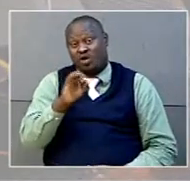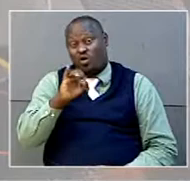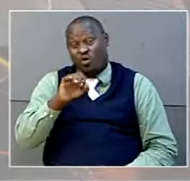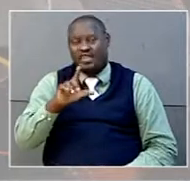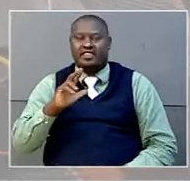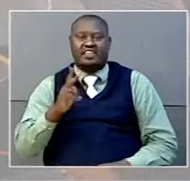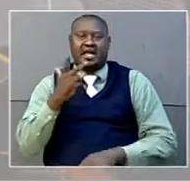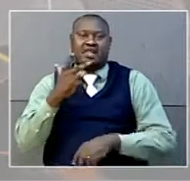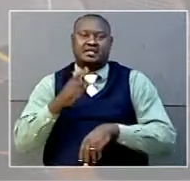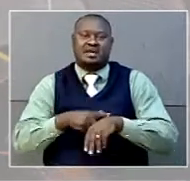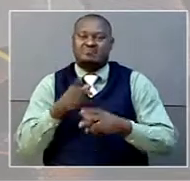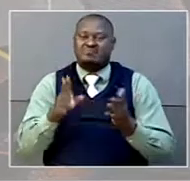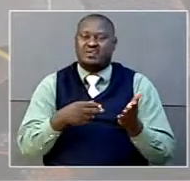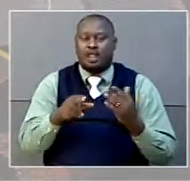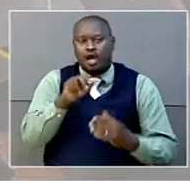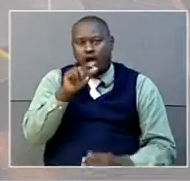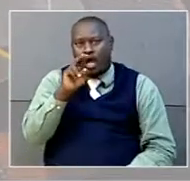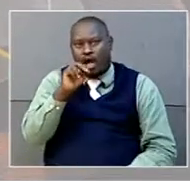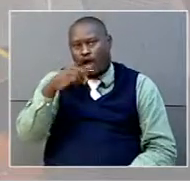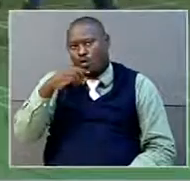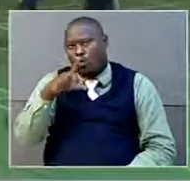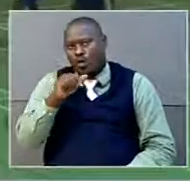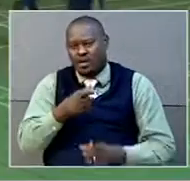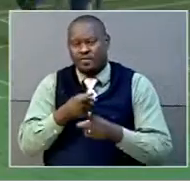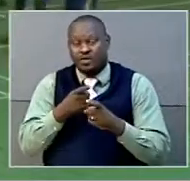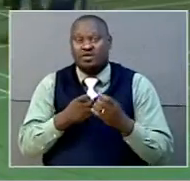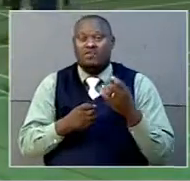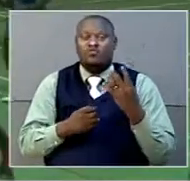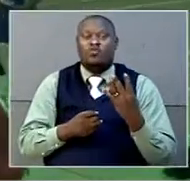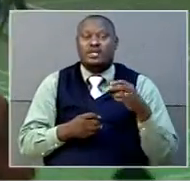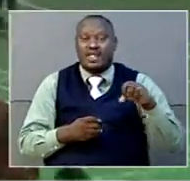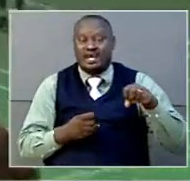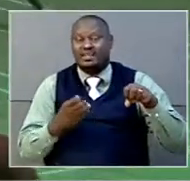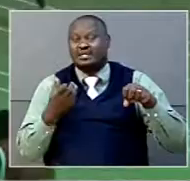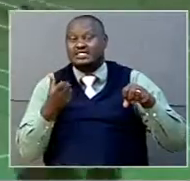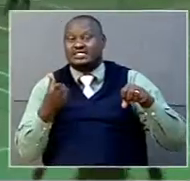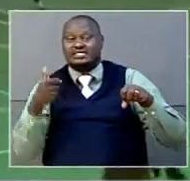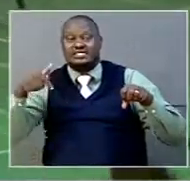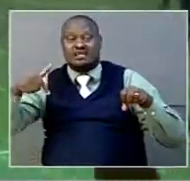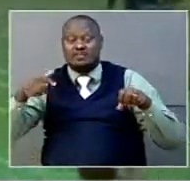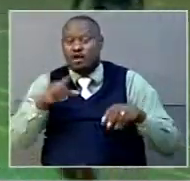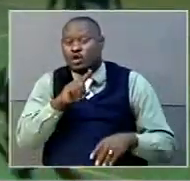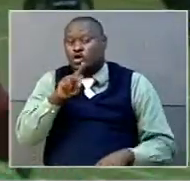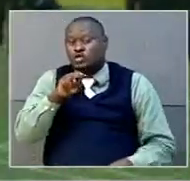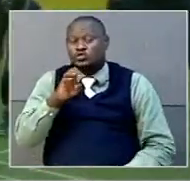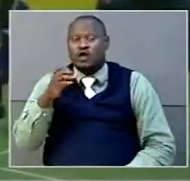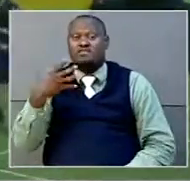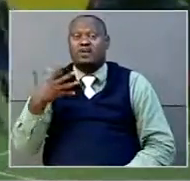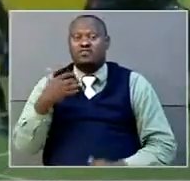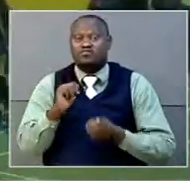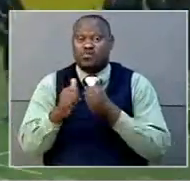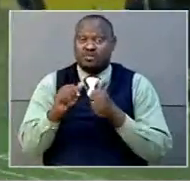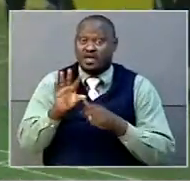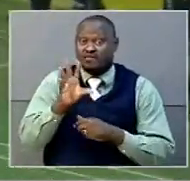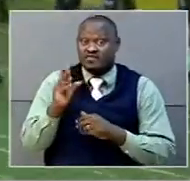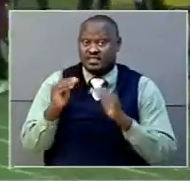defeat against Angola's Inter club of 49-67 in the ongoing Zone 5 Afro Basketball Champions